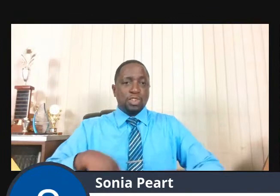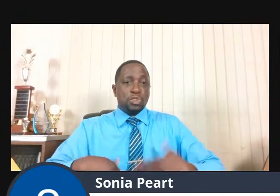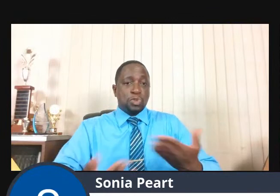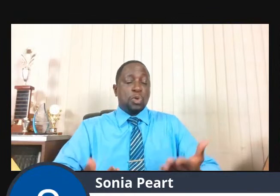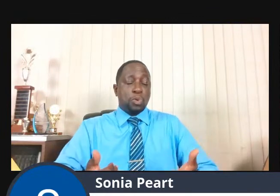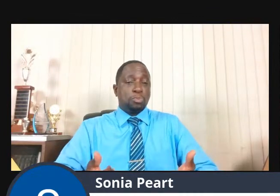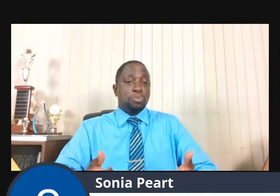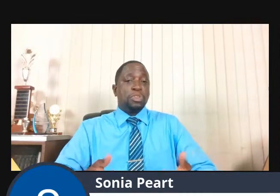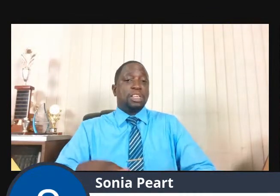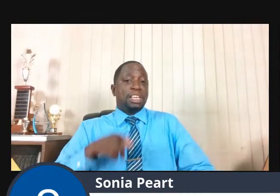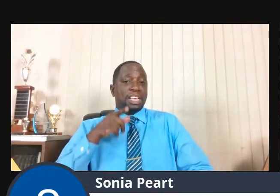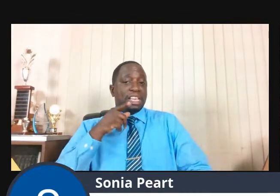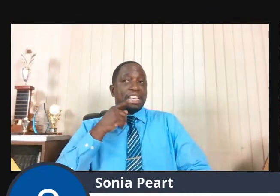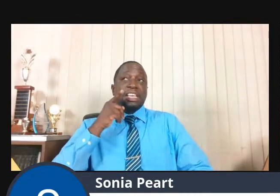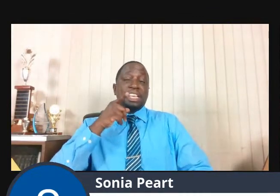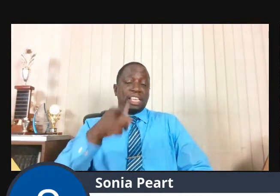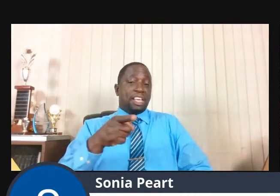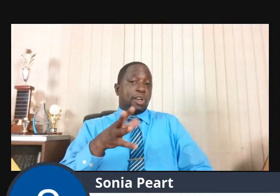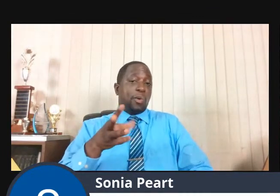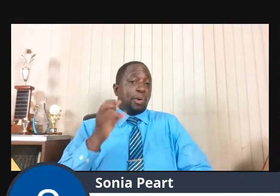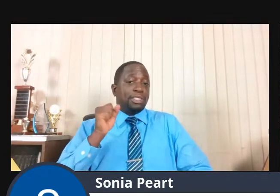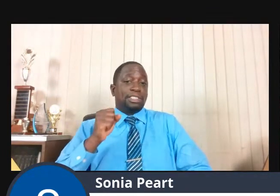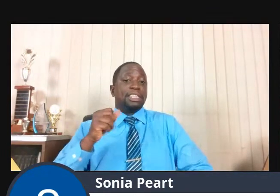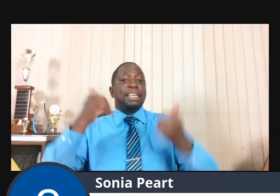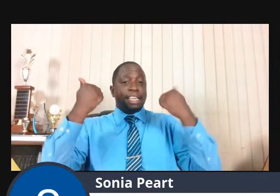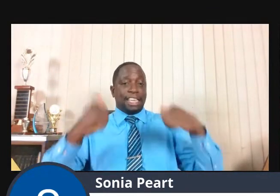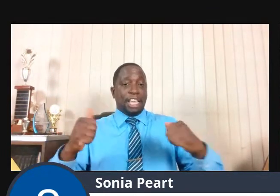200-mile journey.